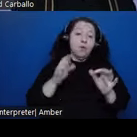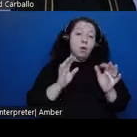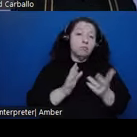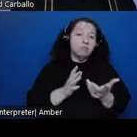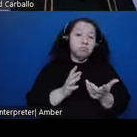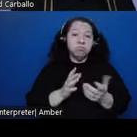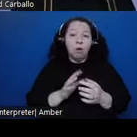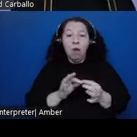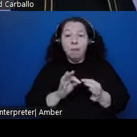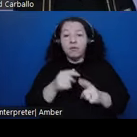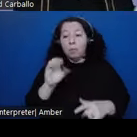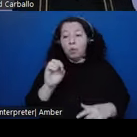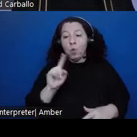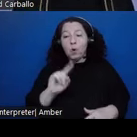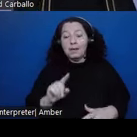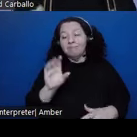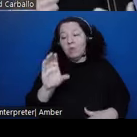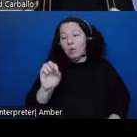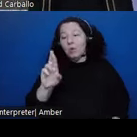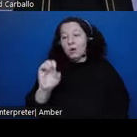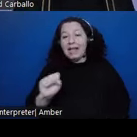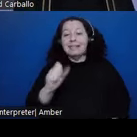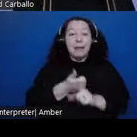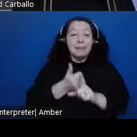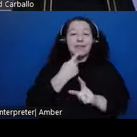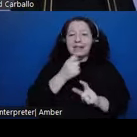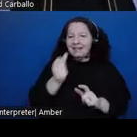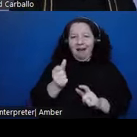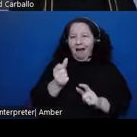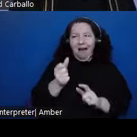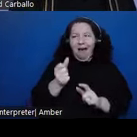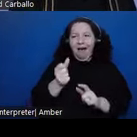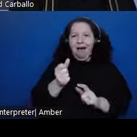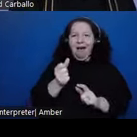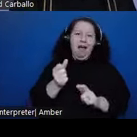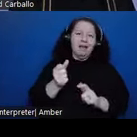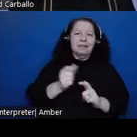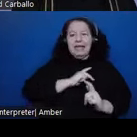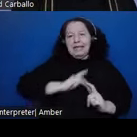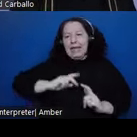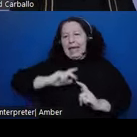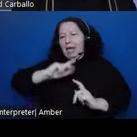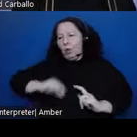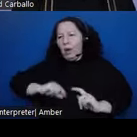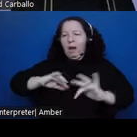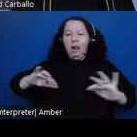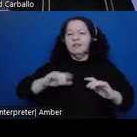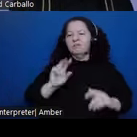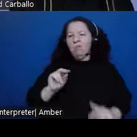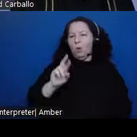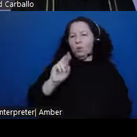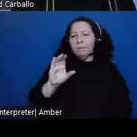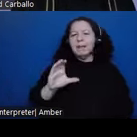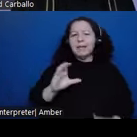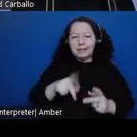Cortes himself, who said, this was not a monarchy. This was a republic along the lines of the Northern